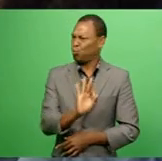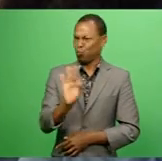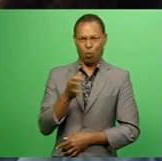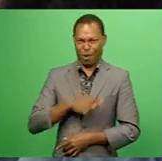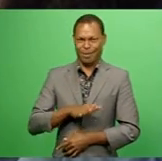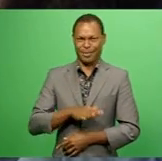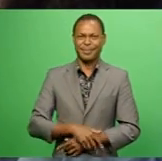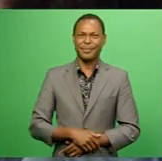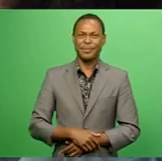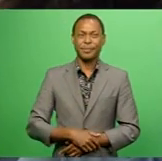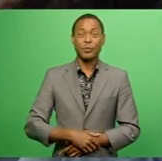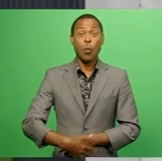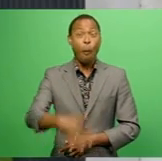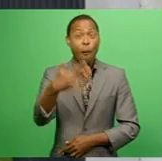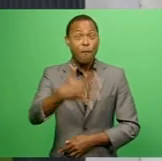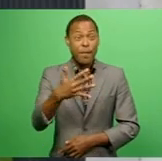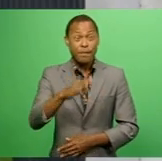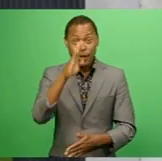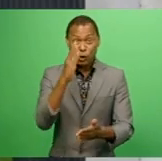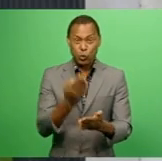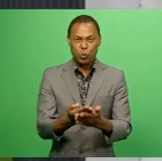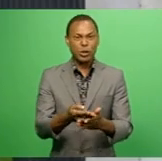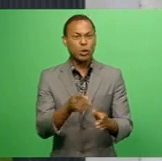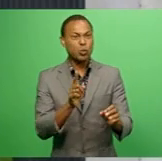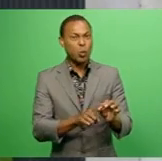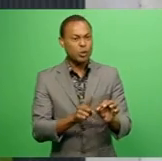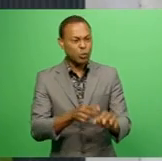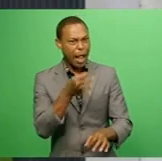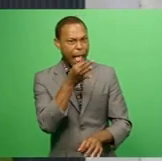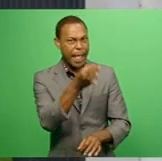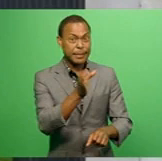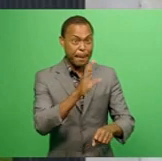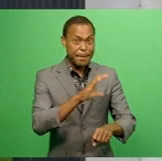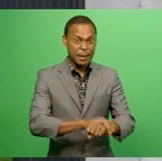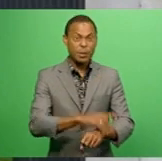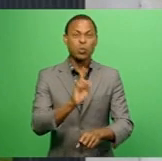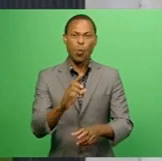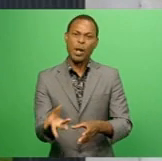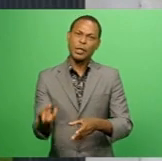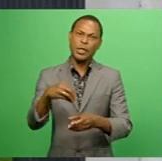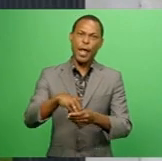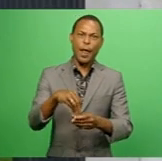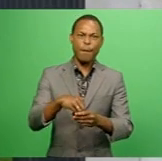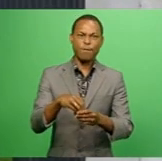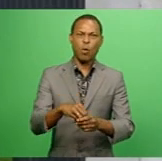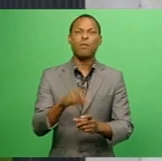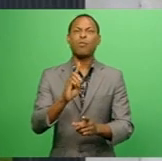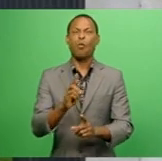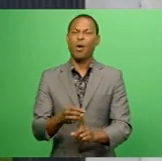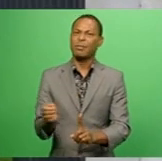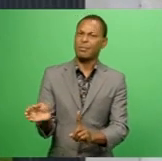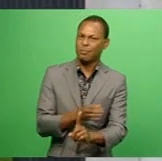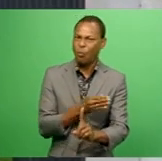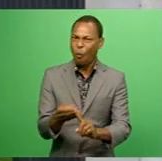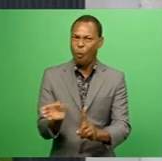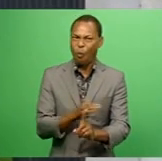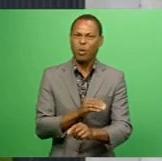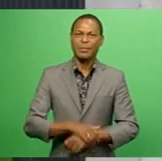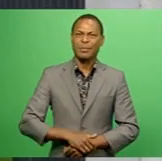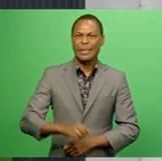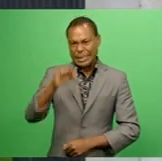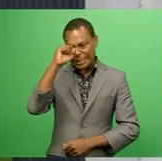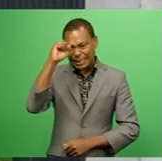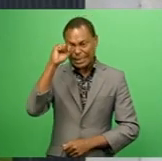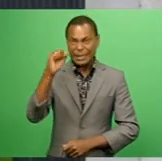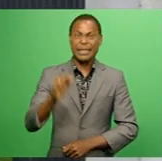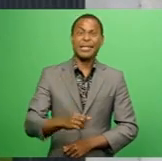Fifteen students were recently questioned and released by police for their alleged involvement in an assault. The senior students, aged between